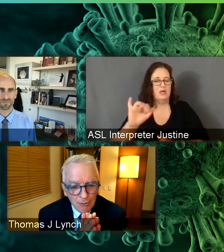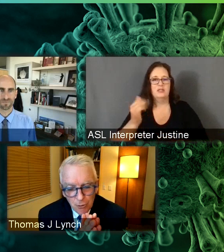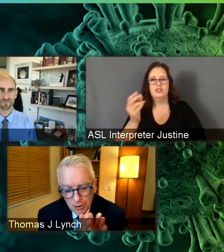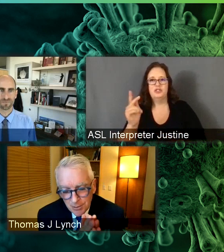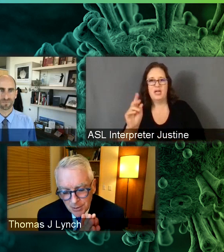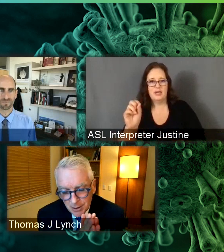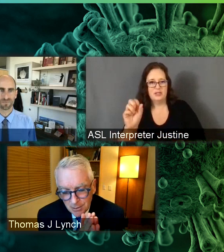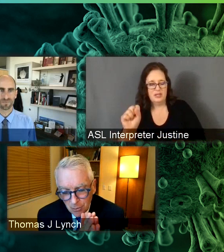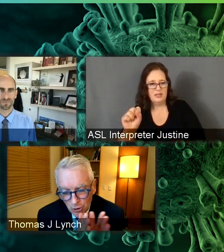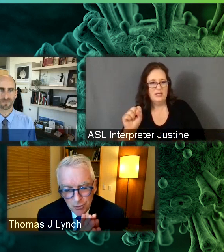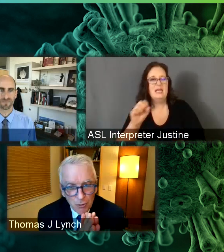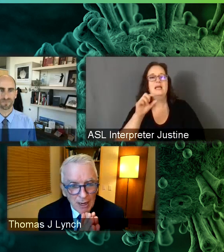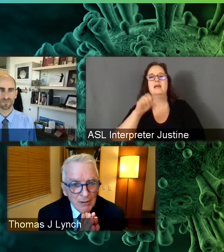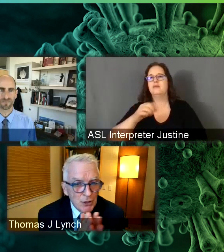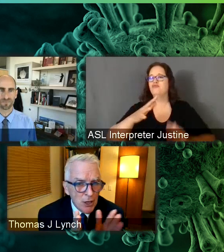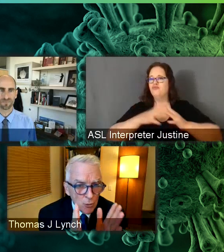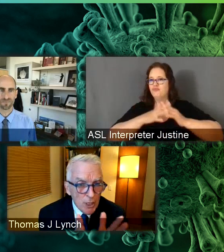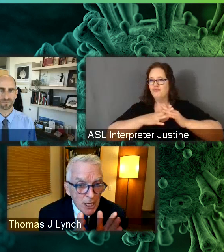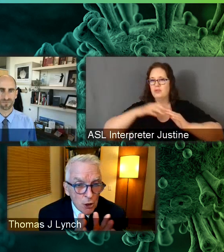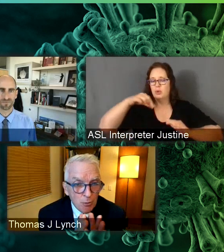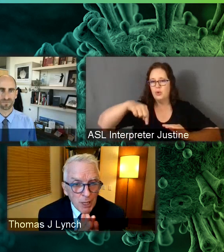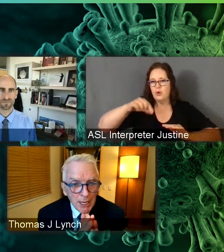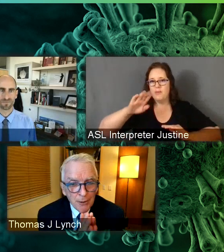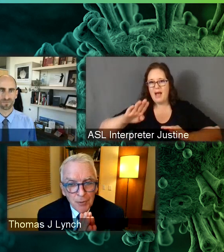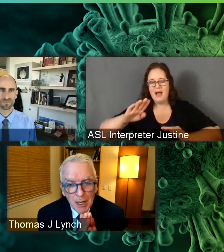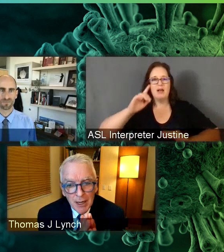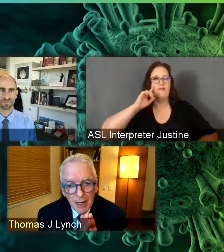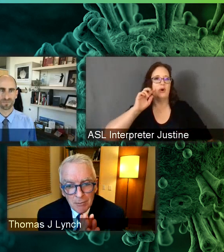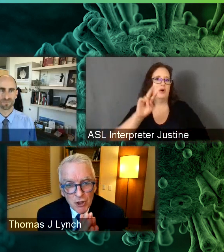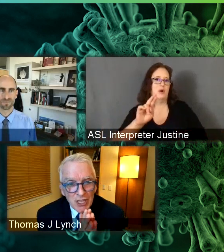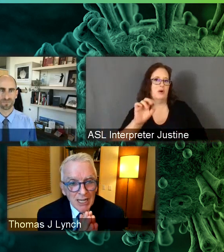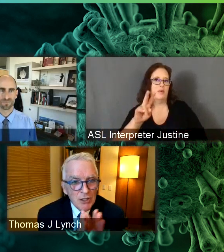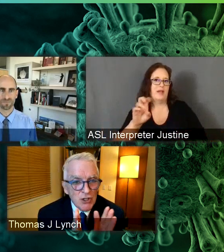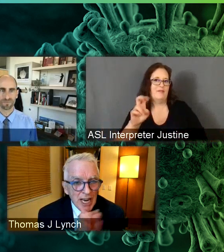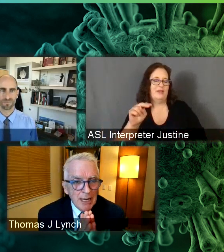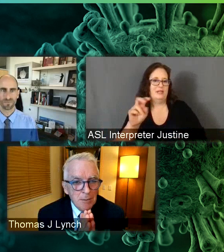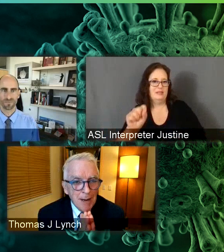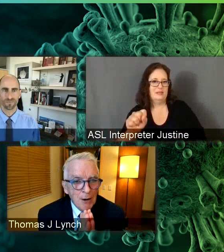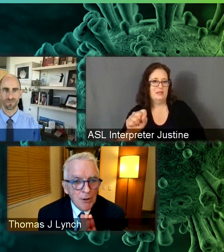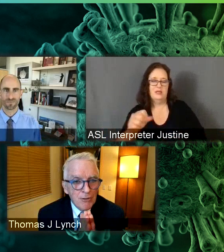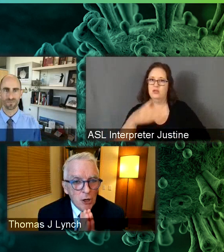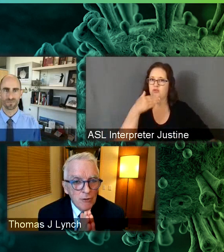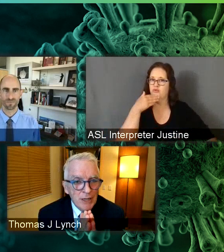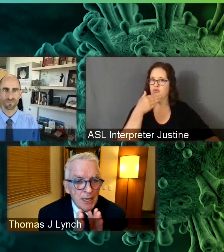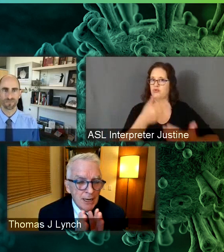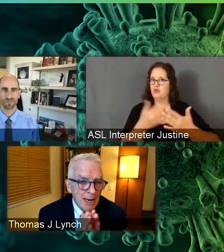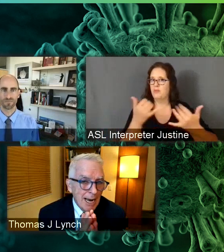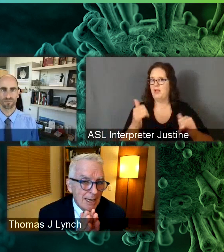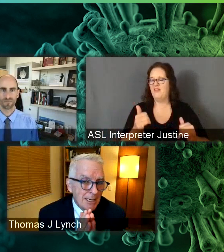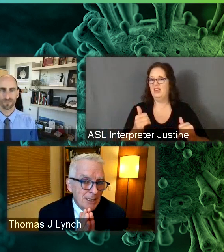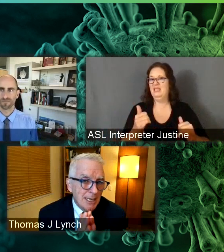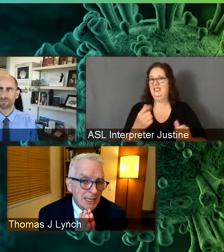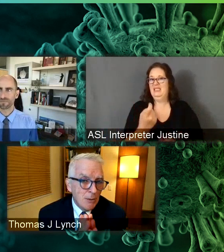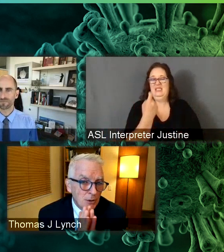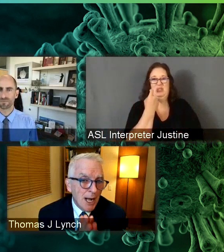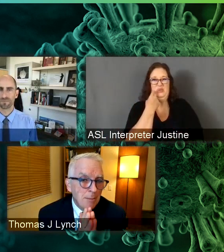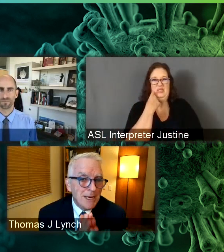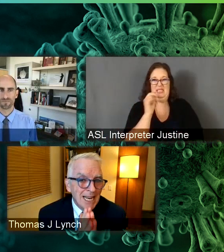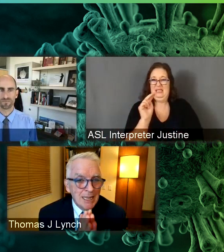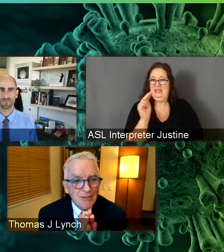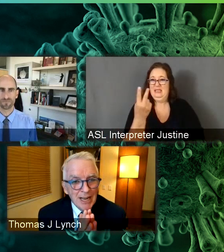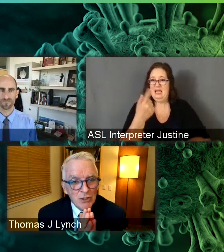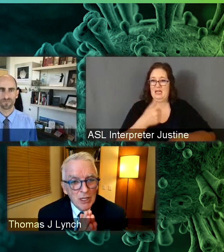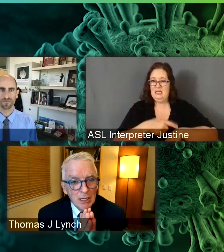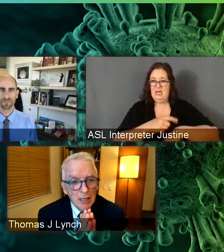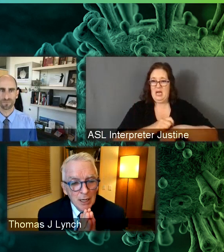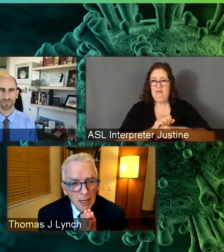the Baltimore Ravens, really good player, just had his second bout of COVID and has said that he will not